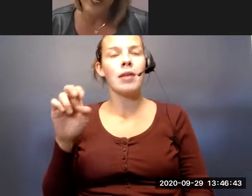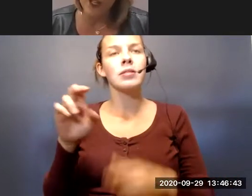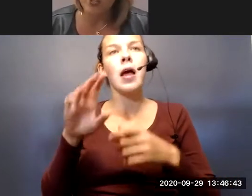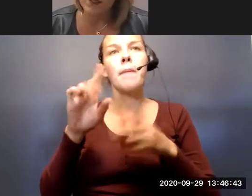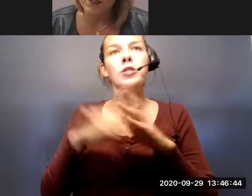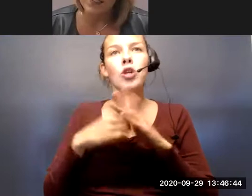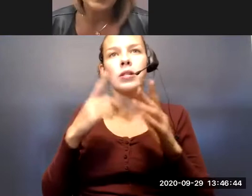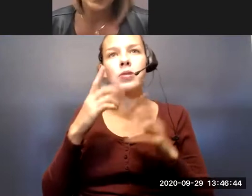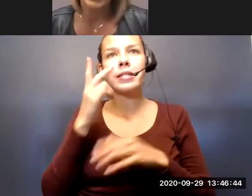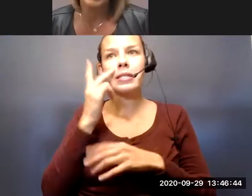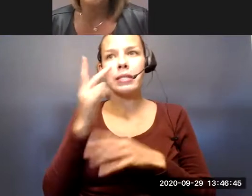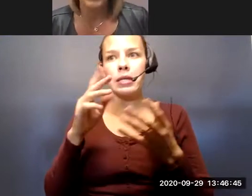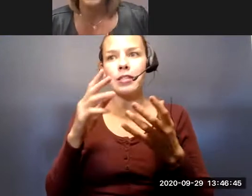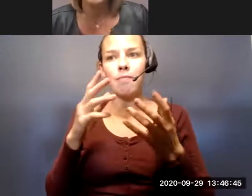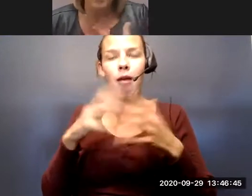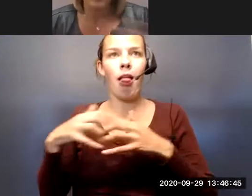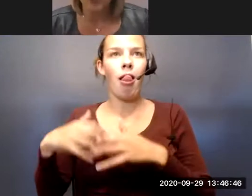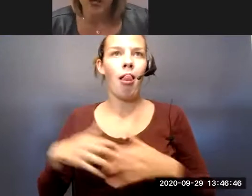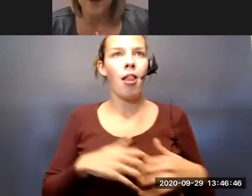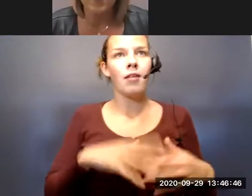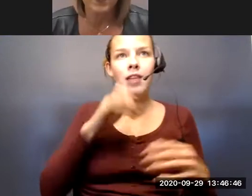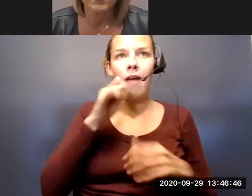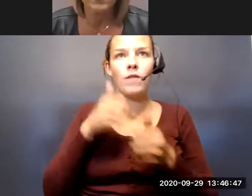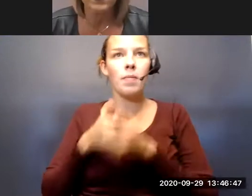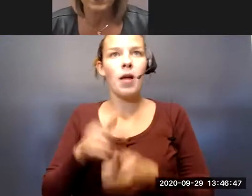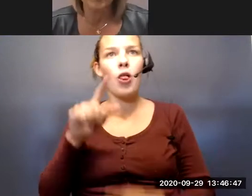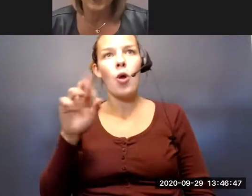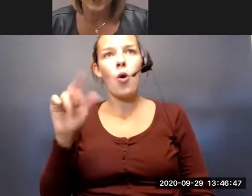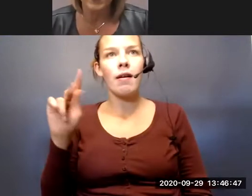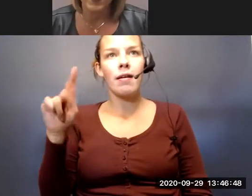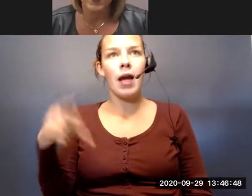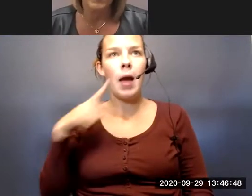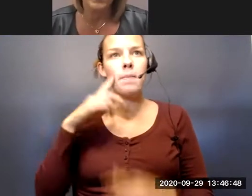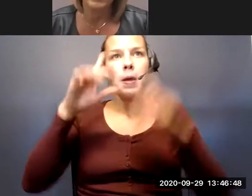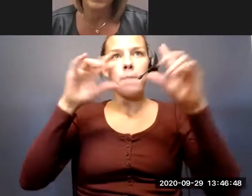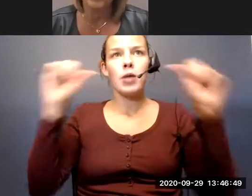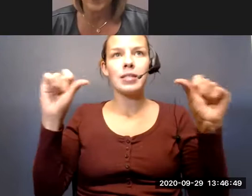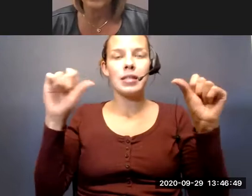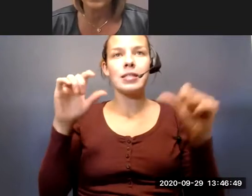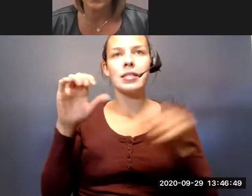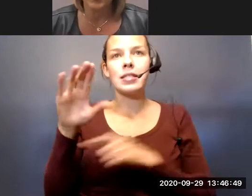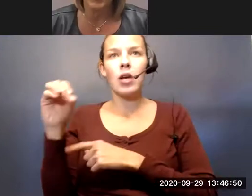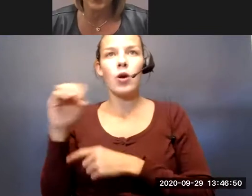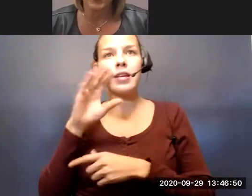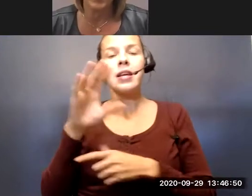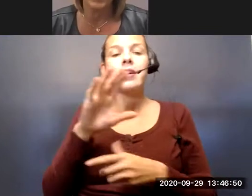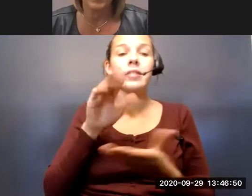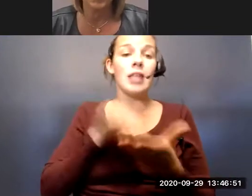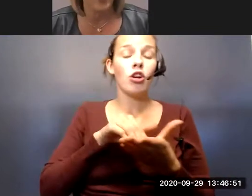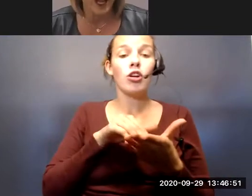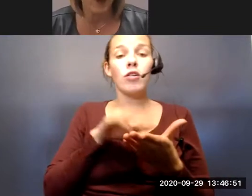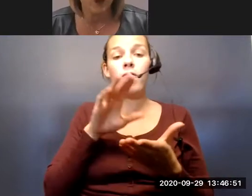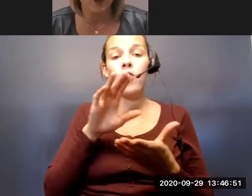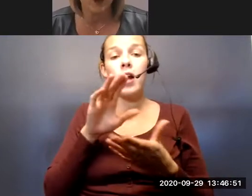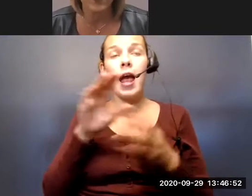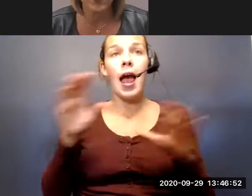frayed edges. Again, I'm Laura Kopp. I'm president and CEO with KSI, the Center for Active Seniors here in Eastern